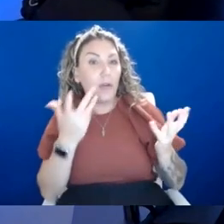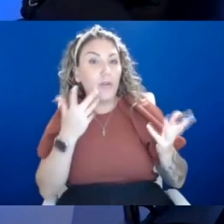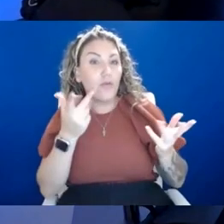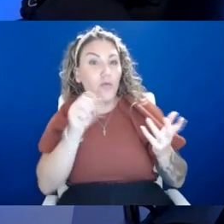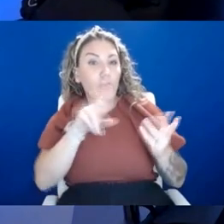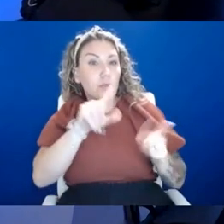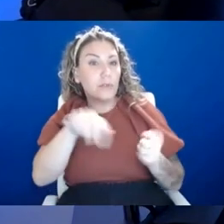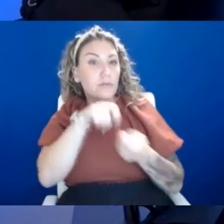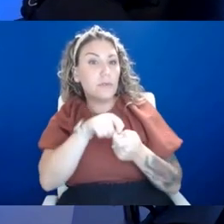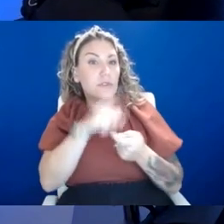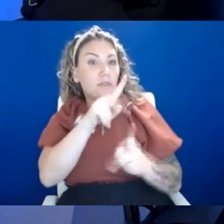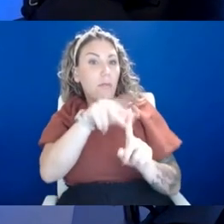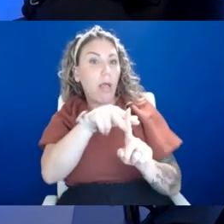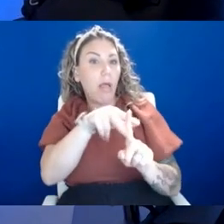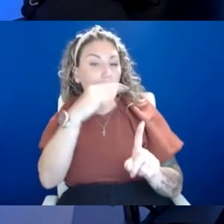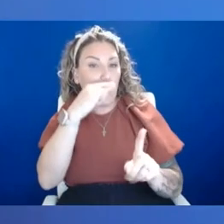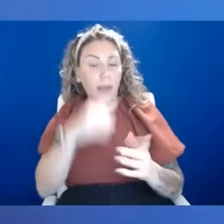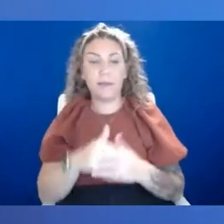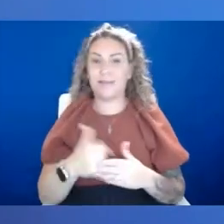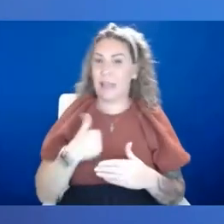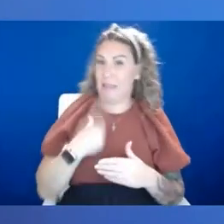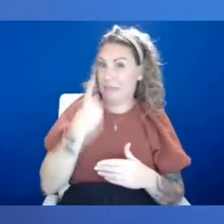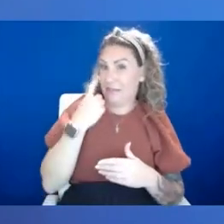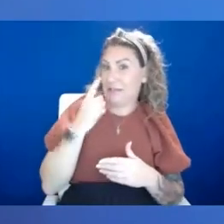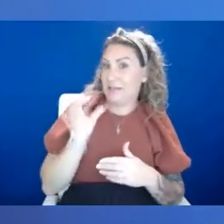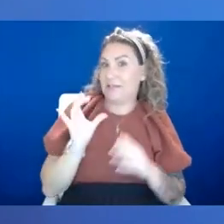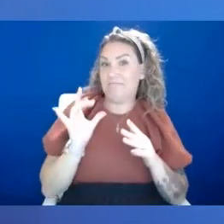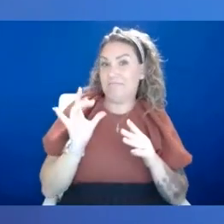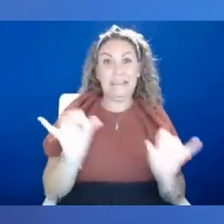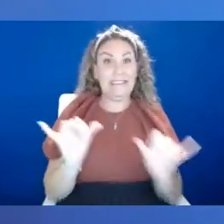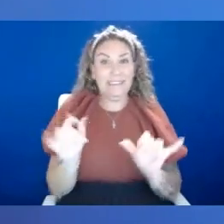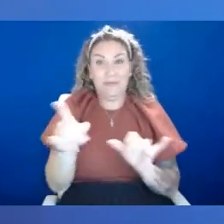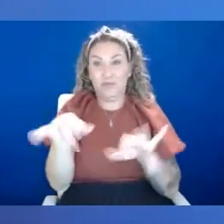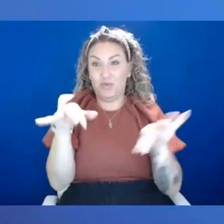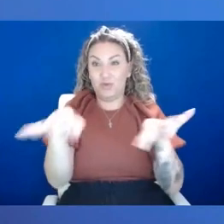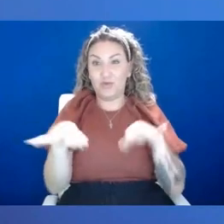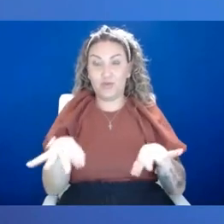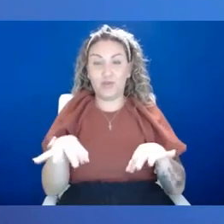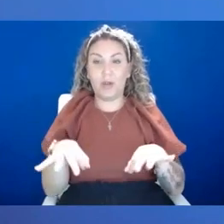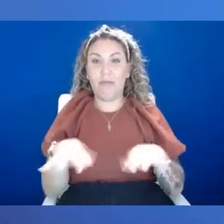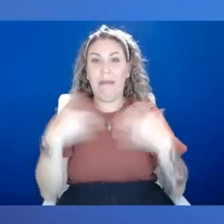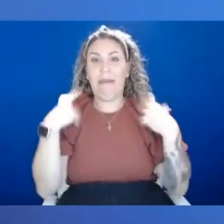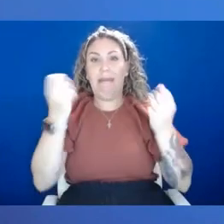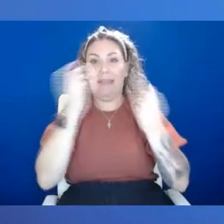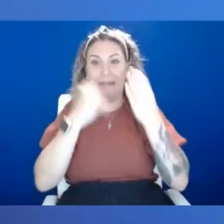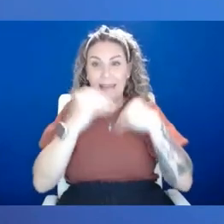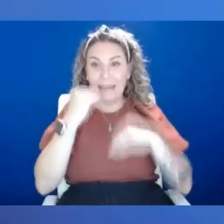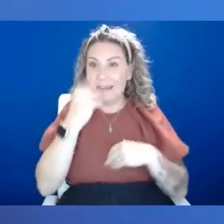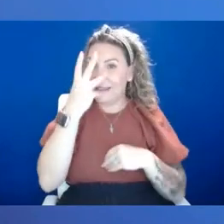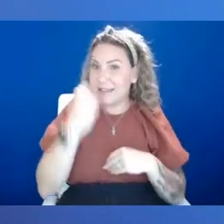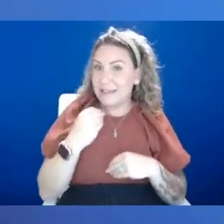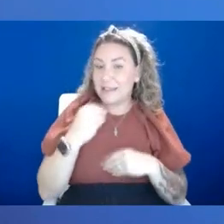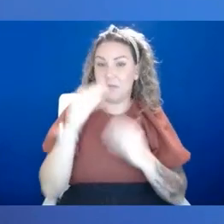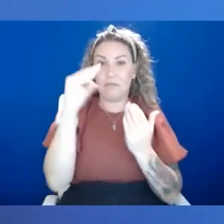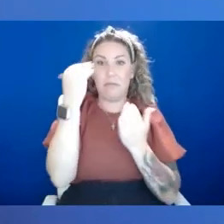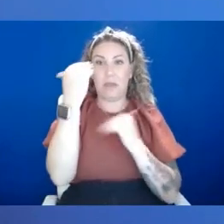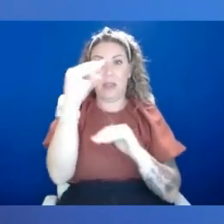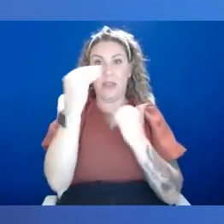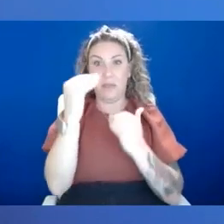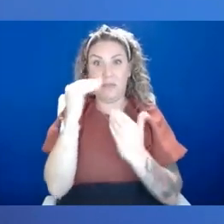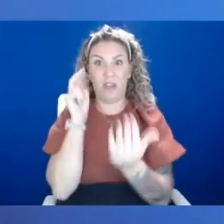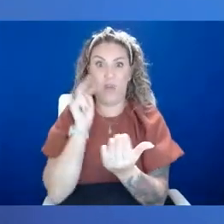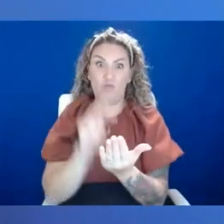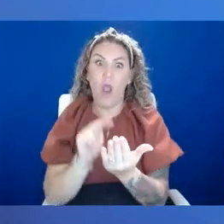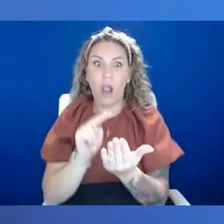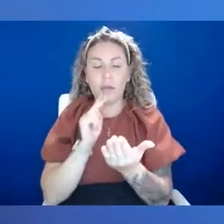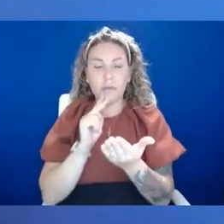kids? Yeah, I think that just very similar to what you're describing is healthy eating, sleep, limiting screen time, um, and